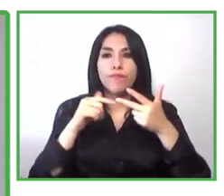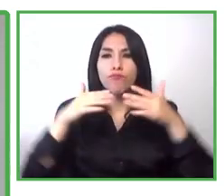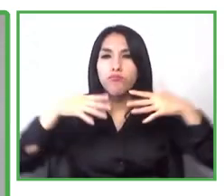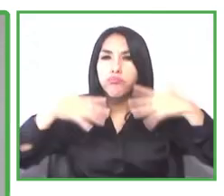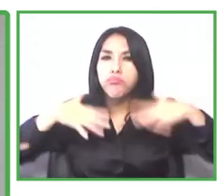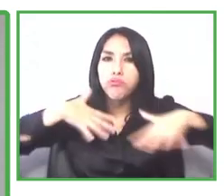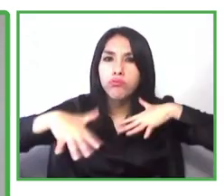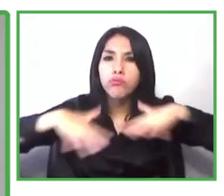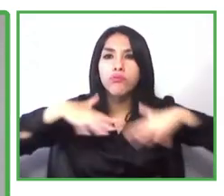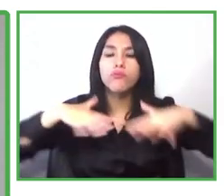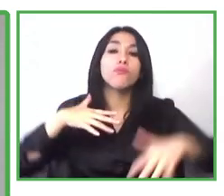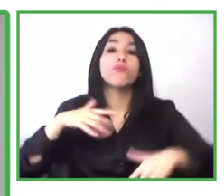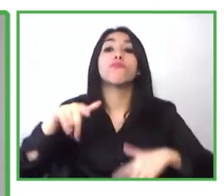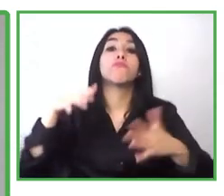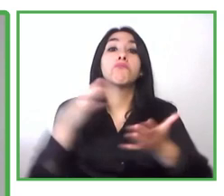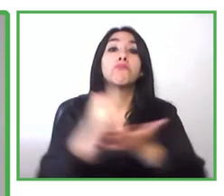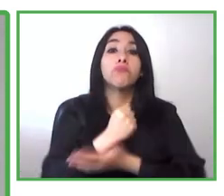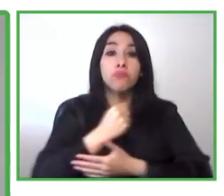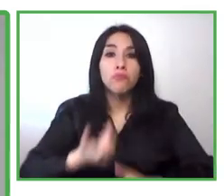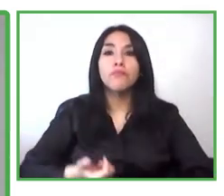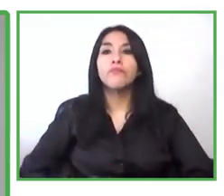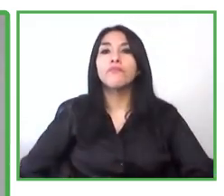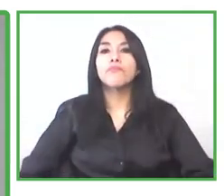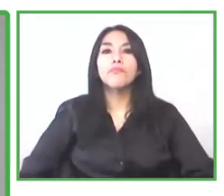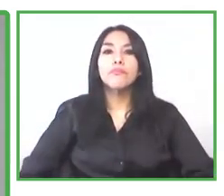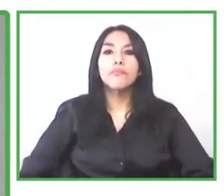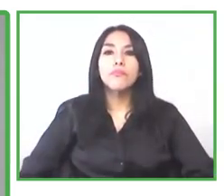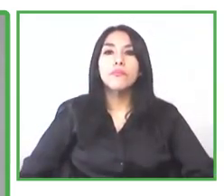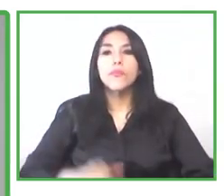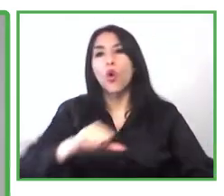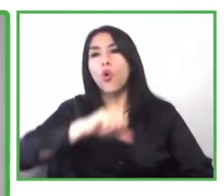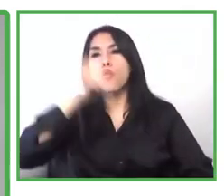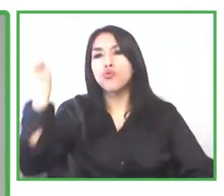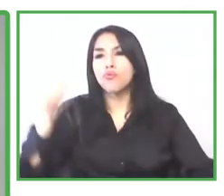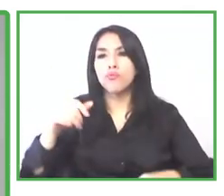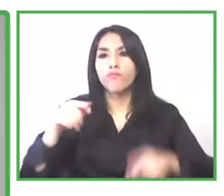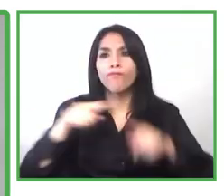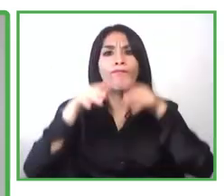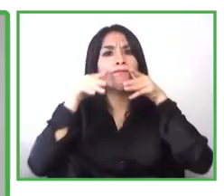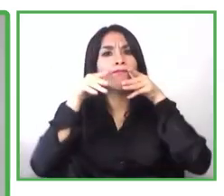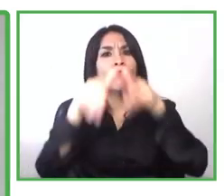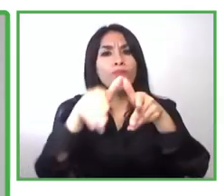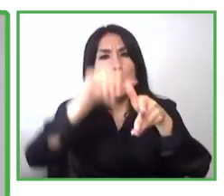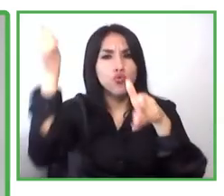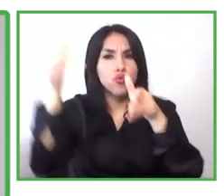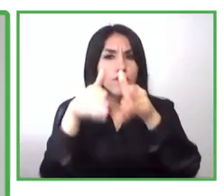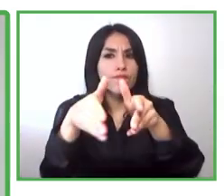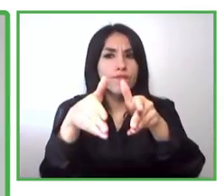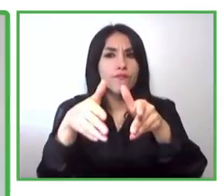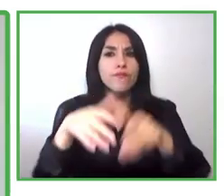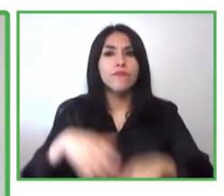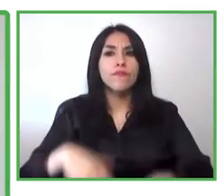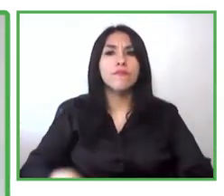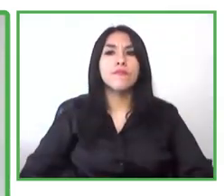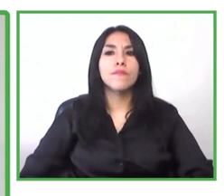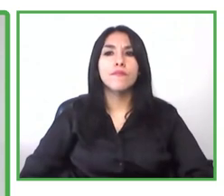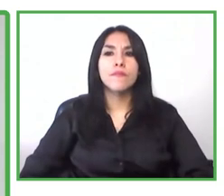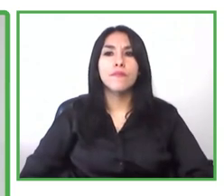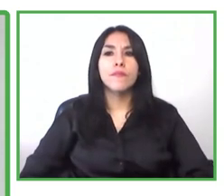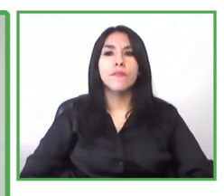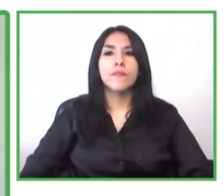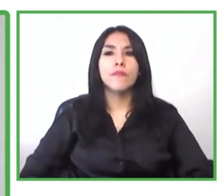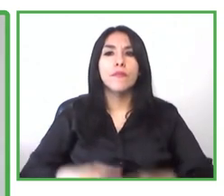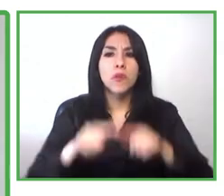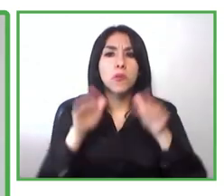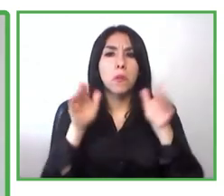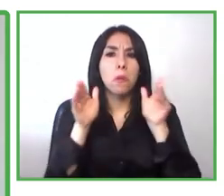some small business as well some business that are focused on formalization maybe turning into a bigger